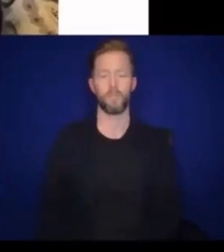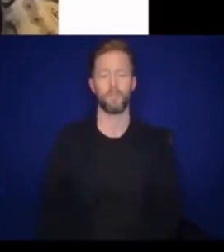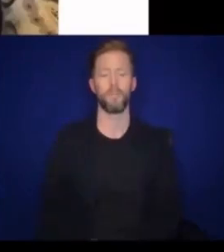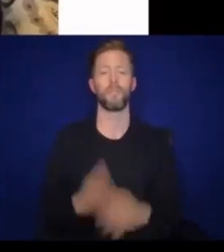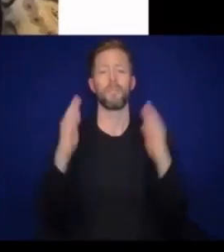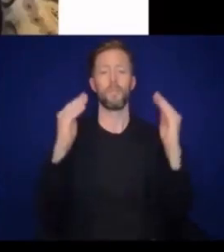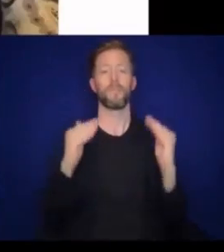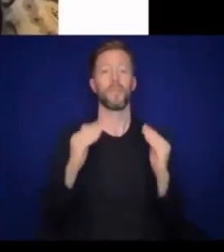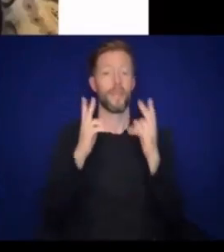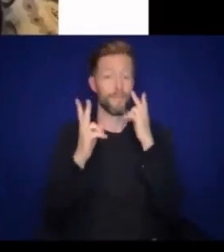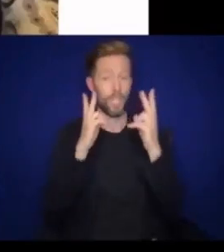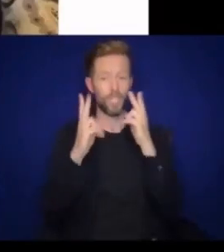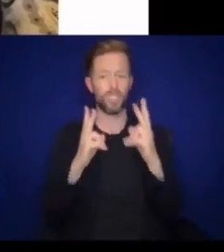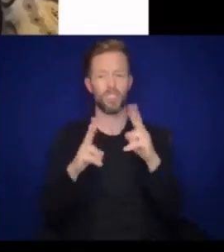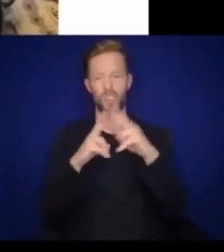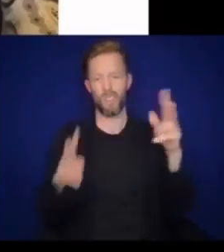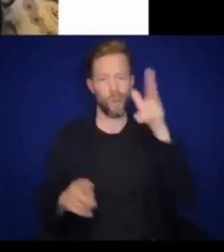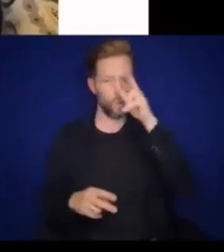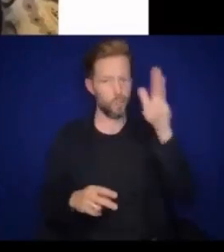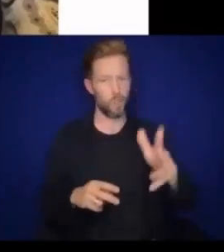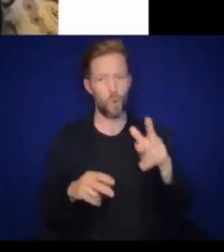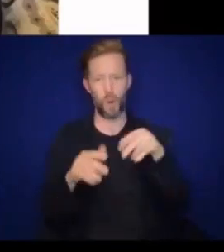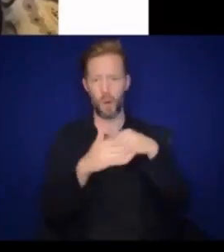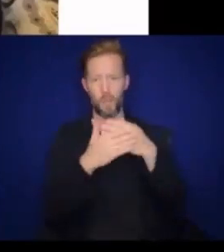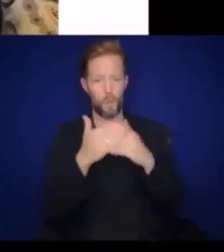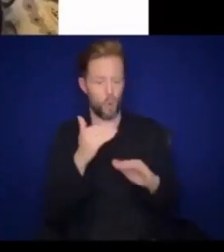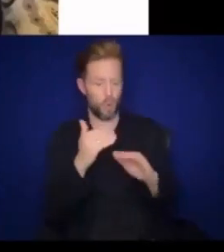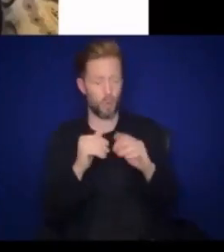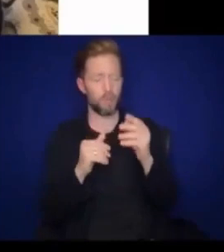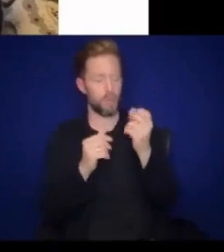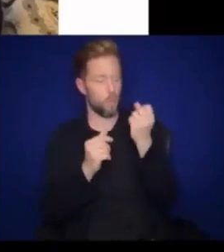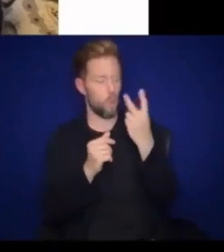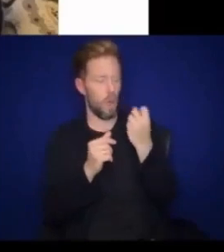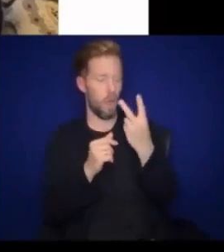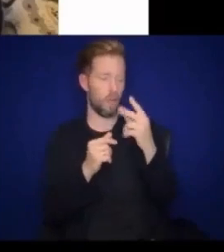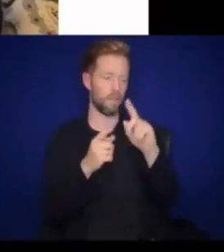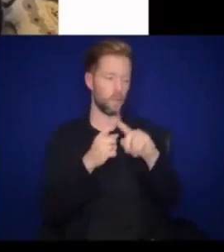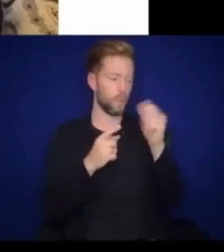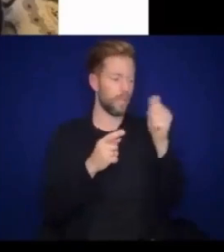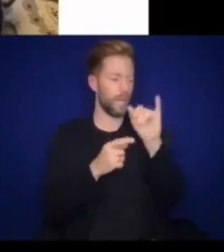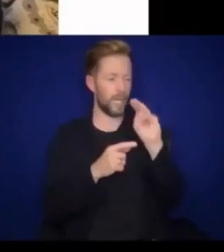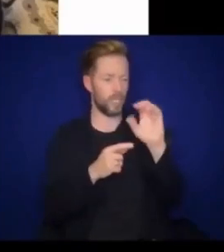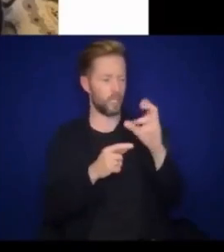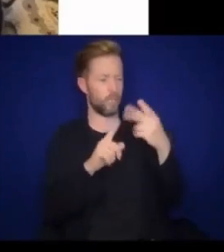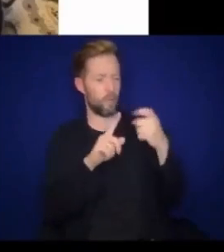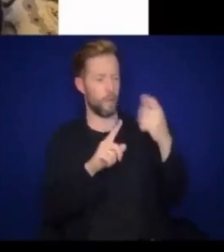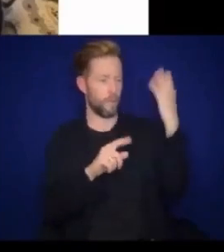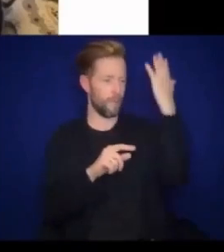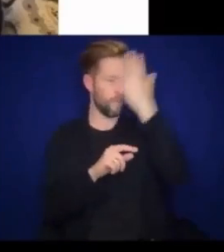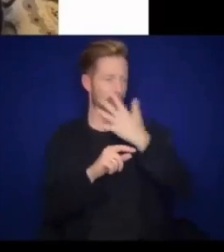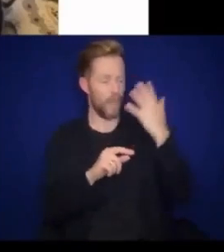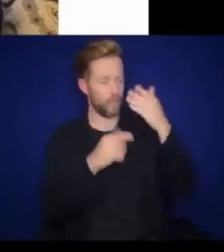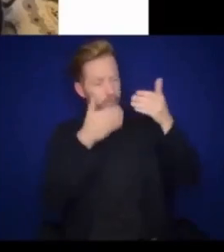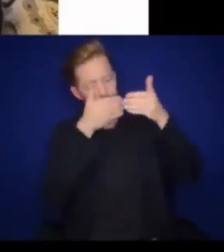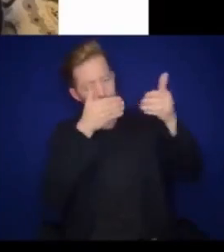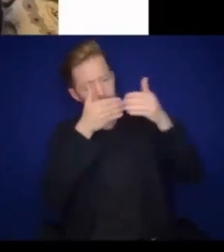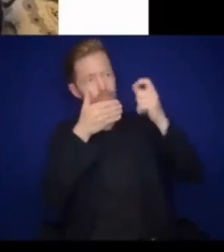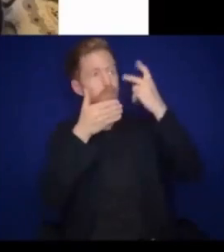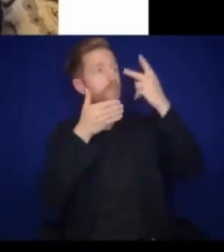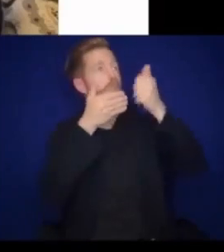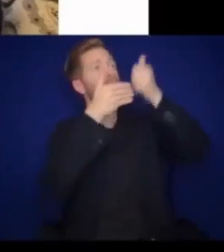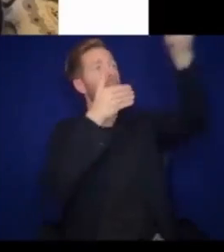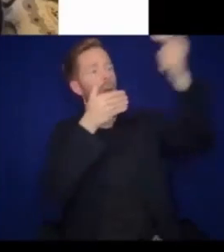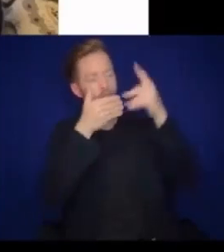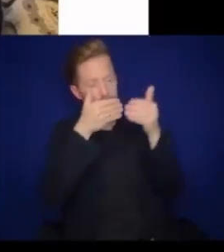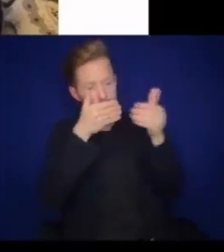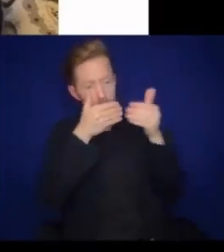Vision is very poor at birth. Babies can only see about 10 to 12 inches from their face, and they can best see black, white, and red